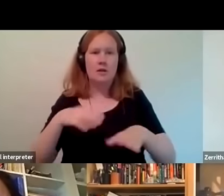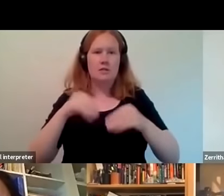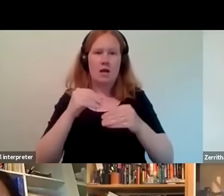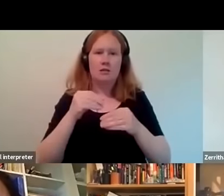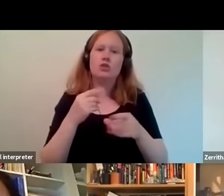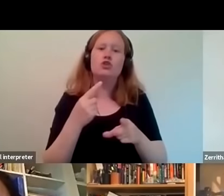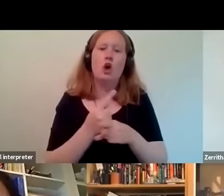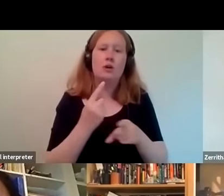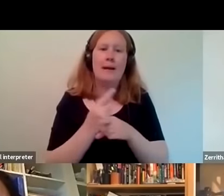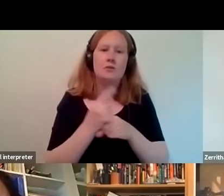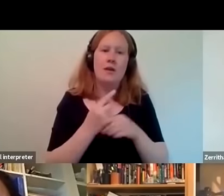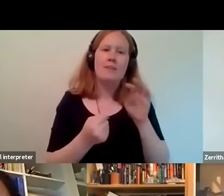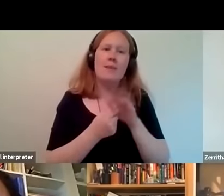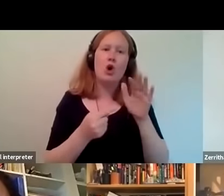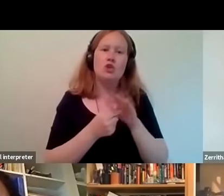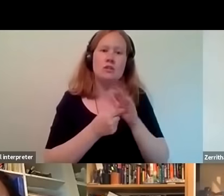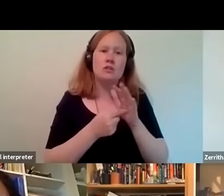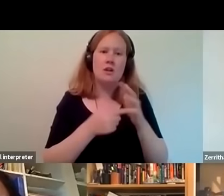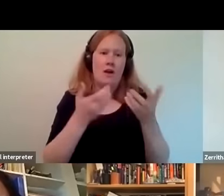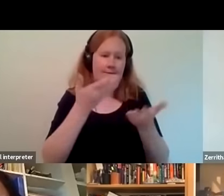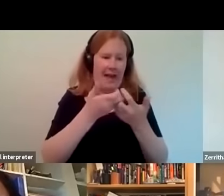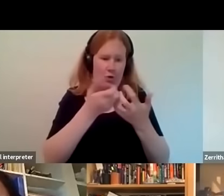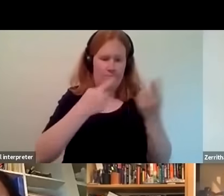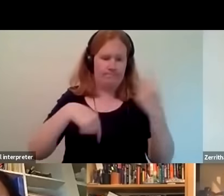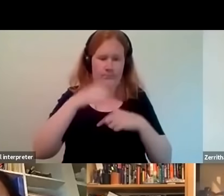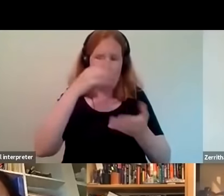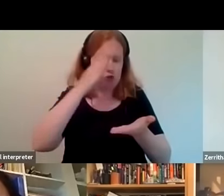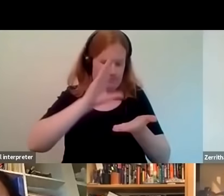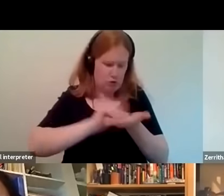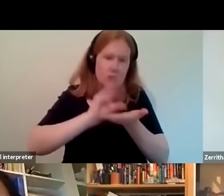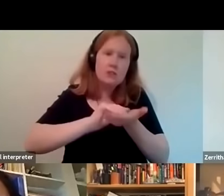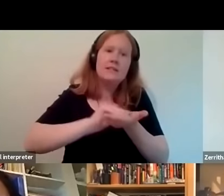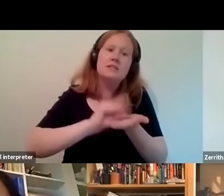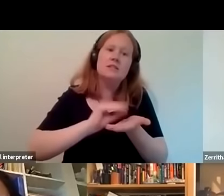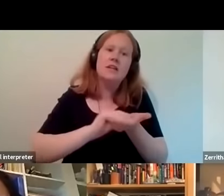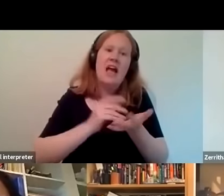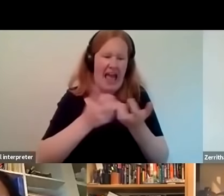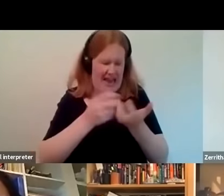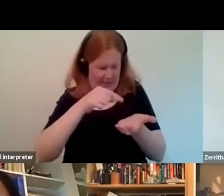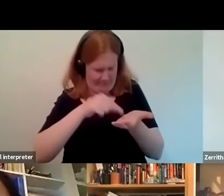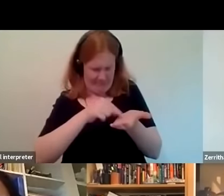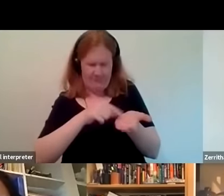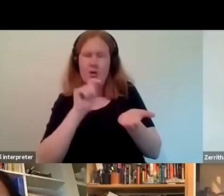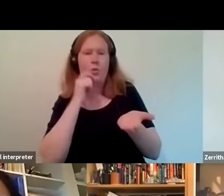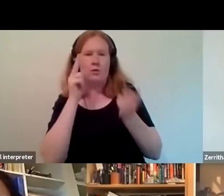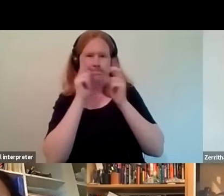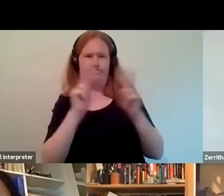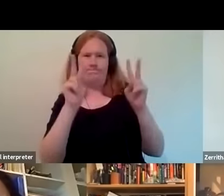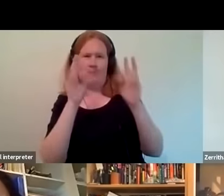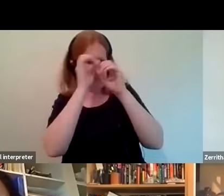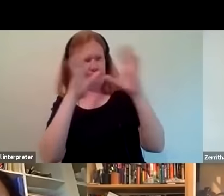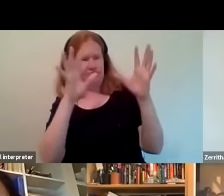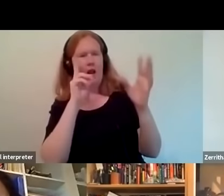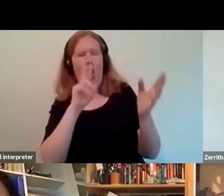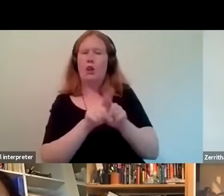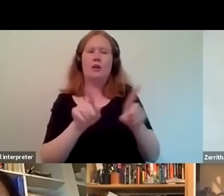the importance of documenting this history and what that would look like but again at the heart of it is looking at who we're going to